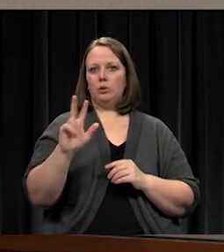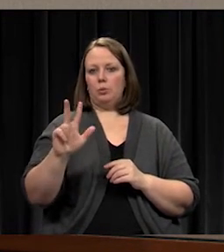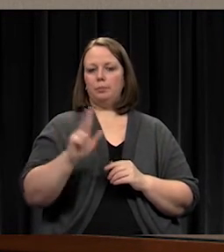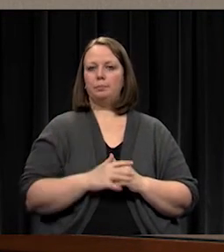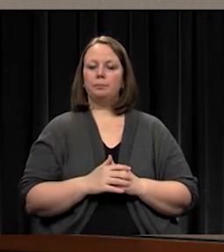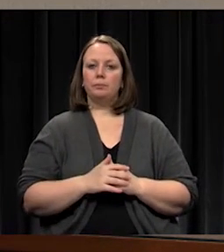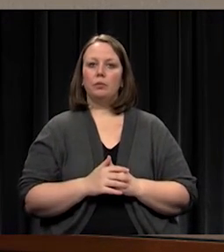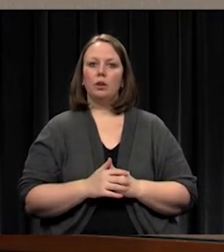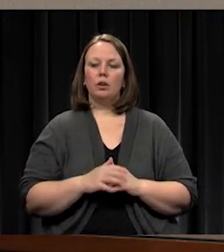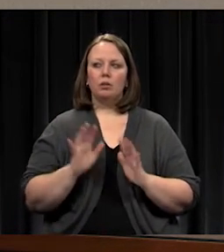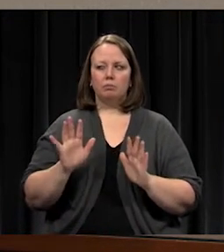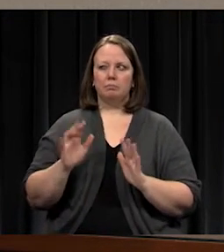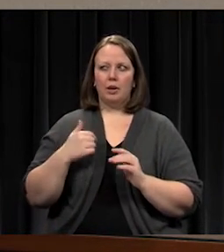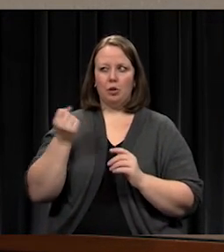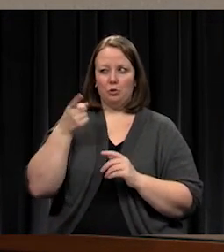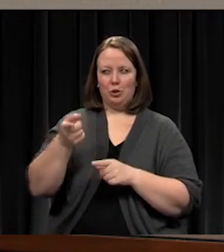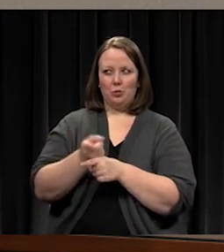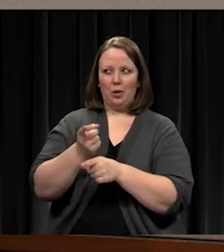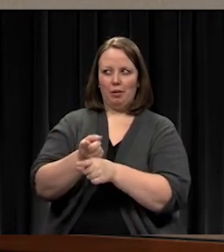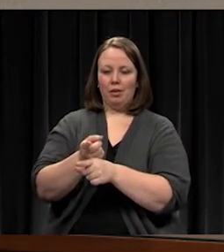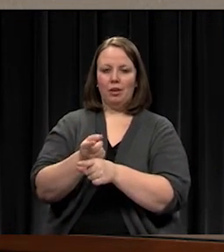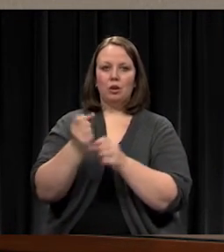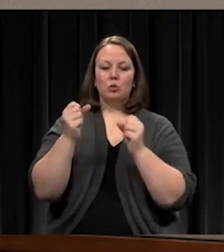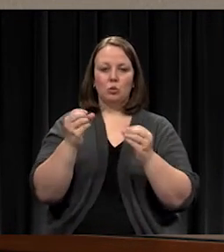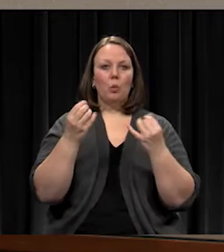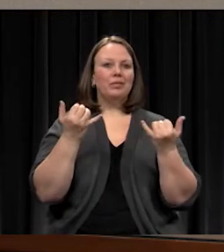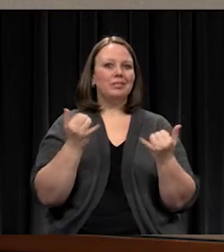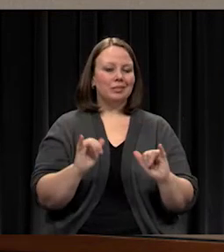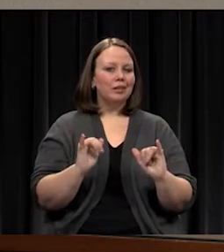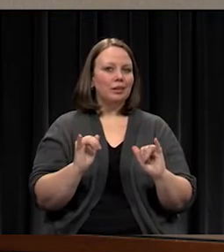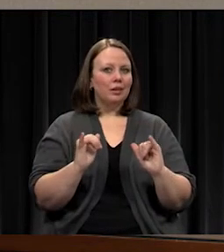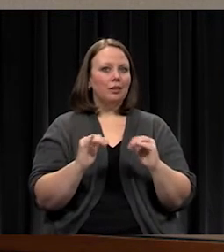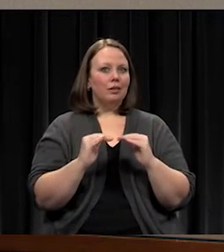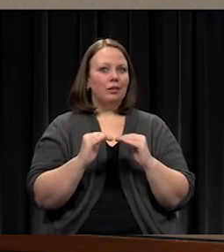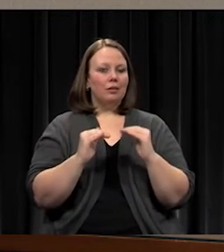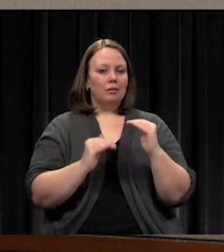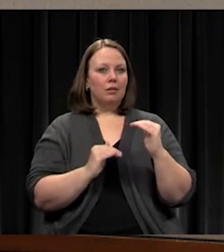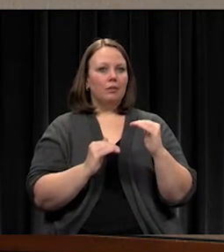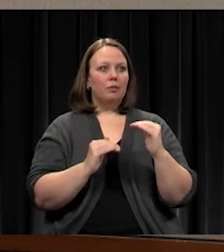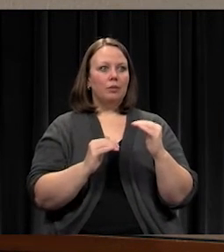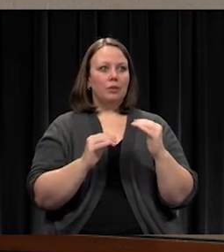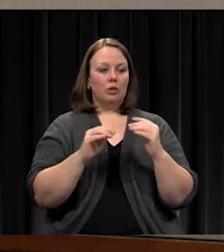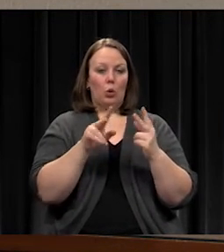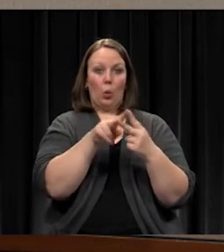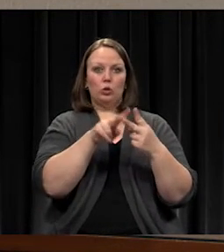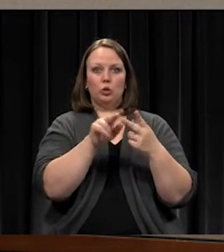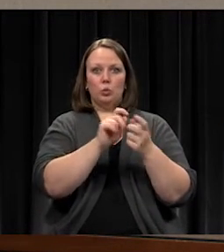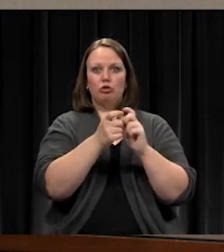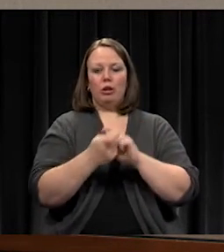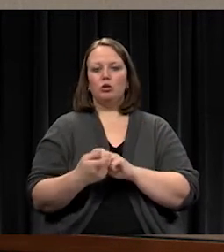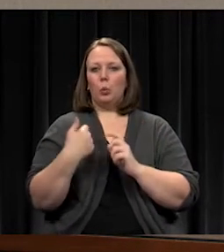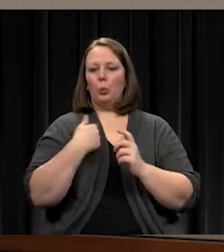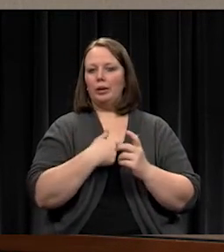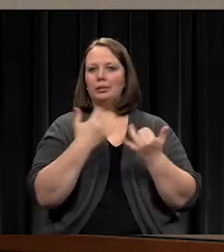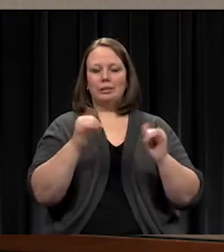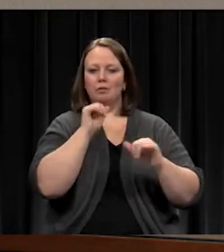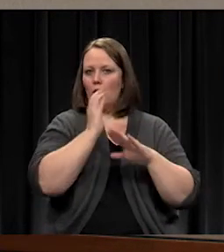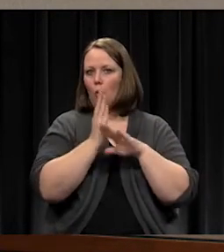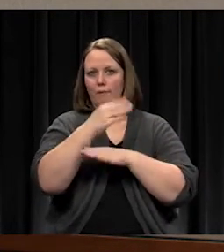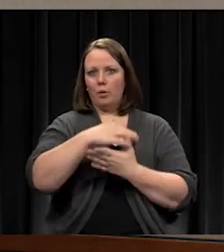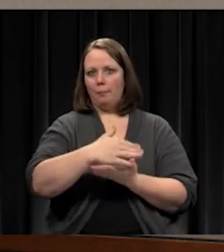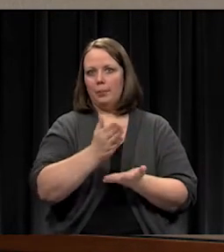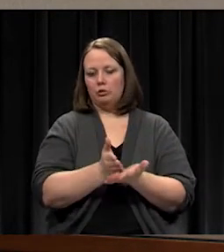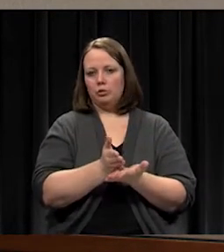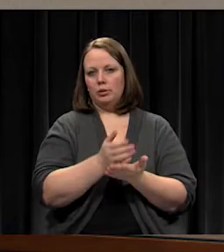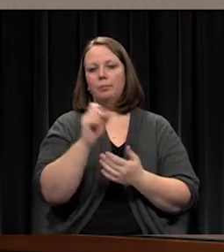If I understood that correctly, though, net were still less when you take into account the changes. Is that right? We were $97